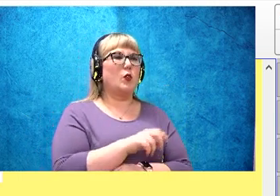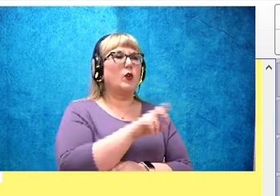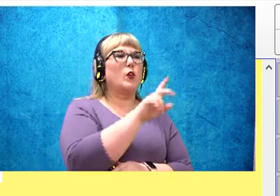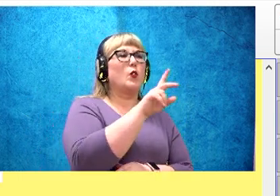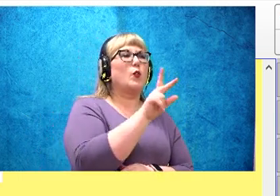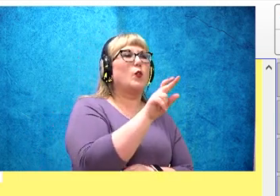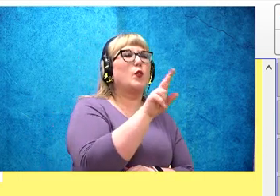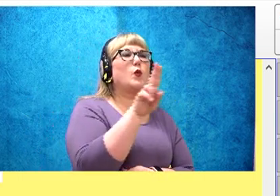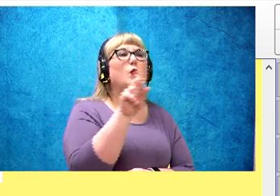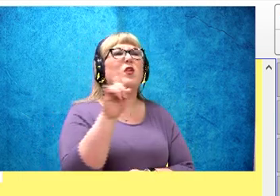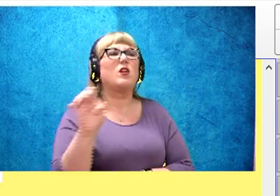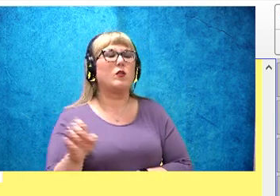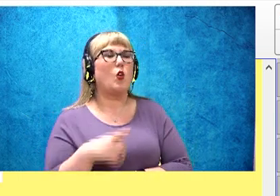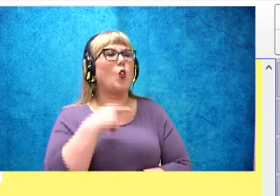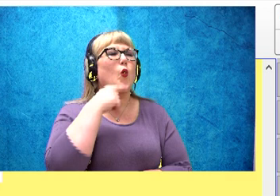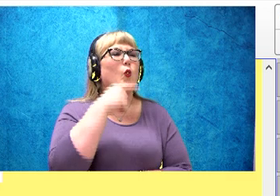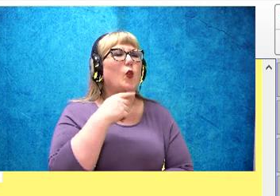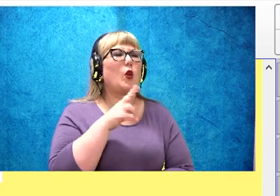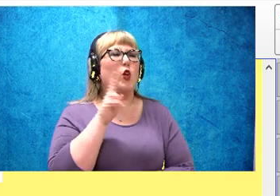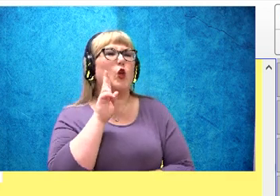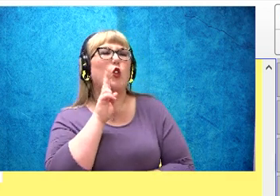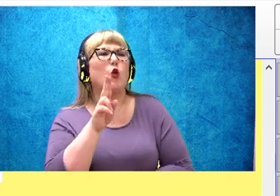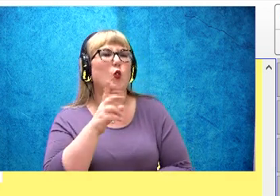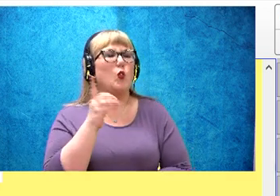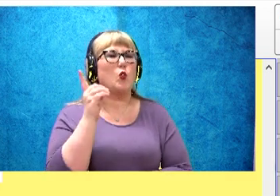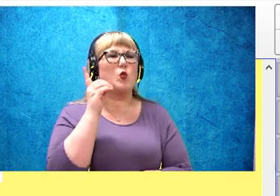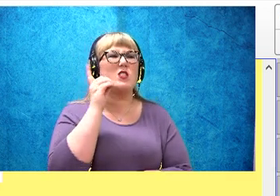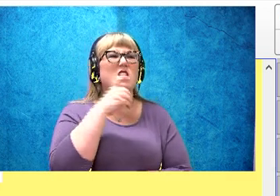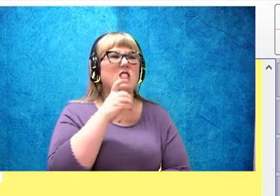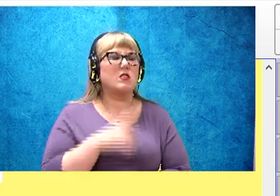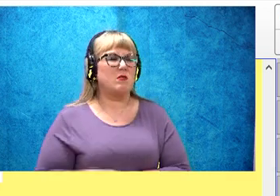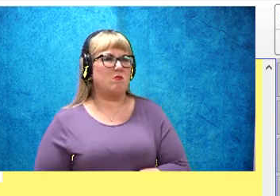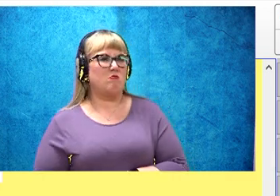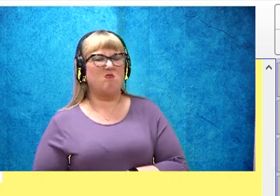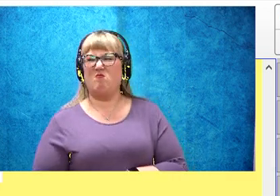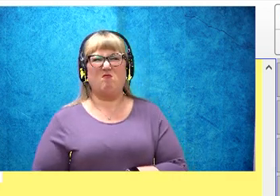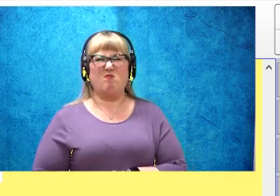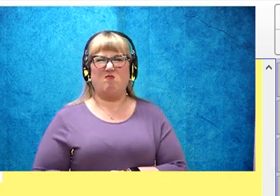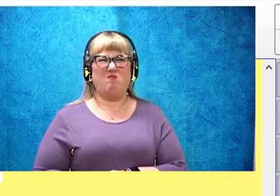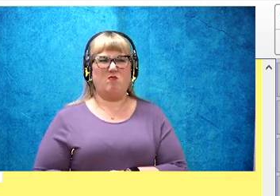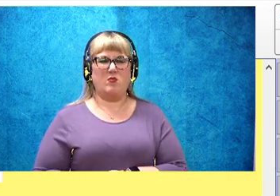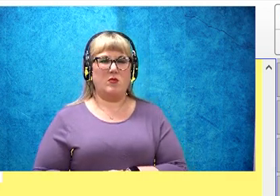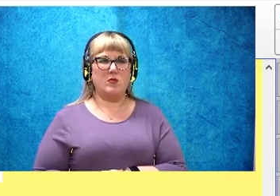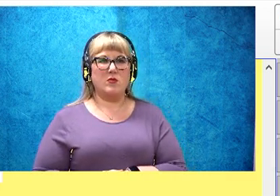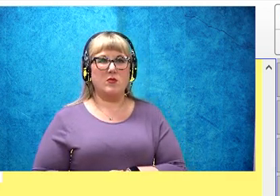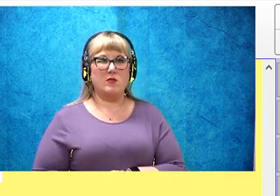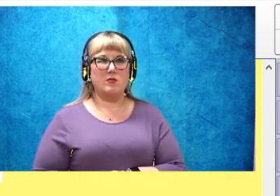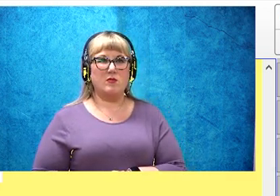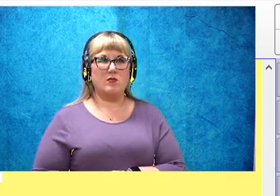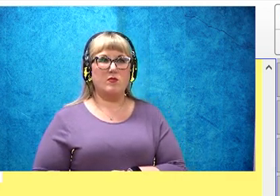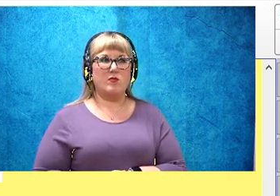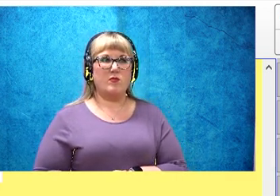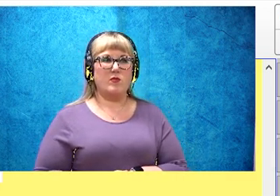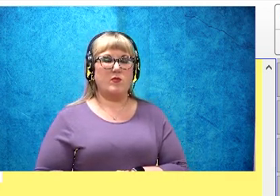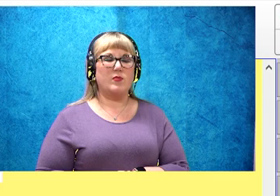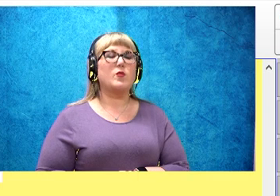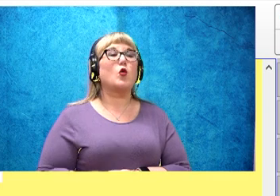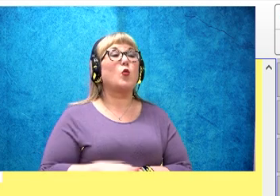ruude, mmm, it's not allowing me to make a real word, let's try the next sound of U,